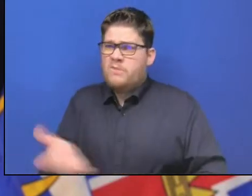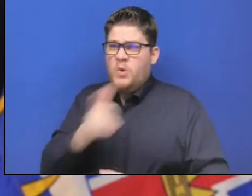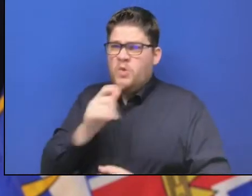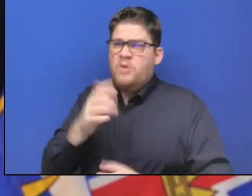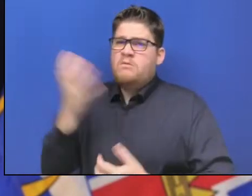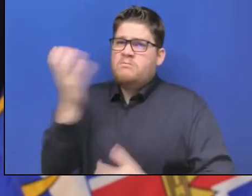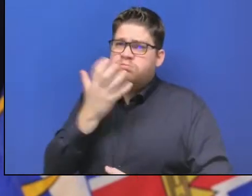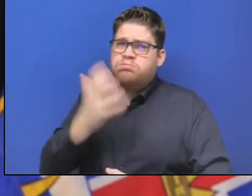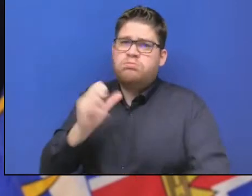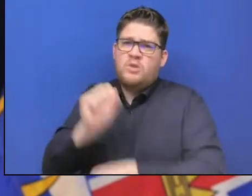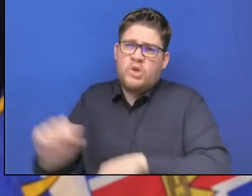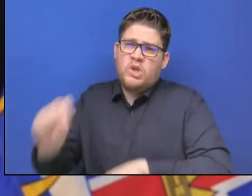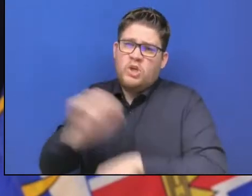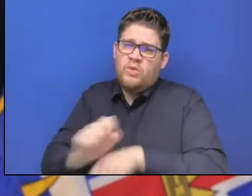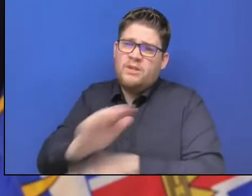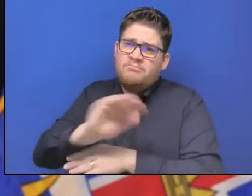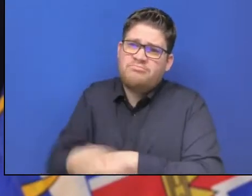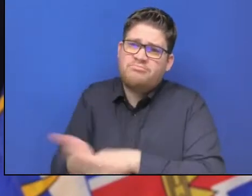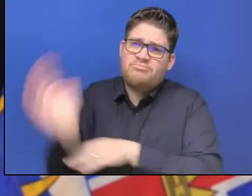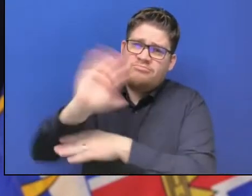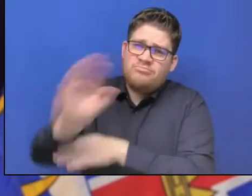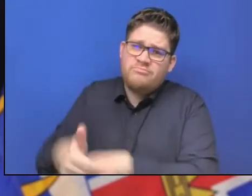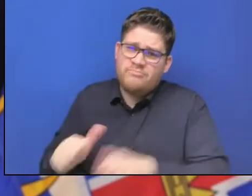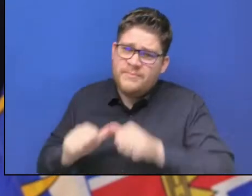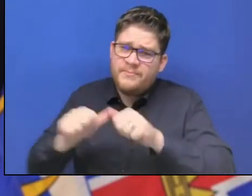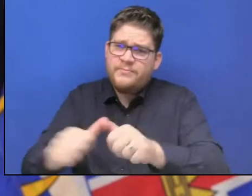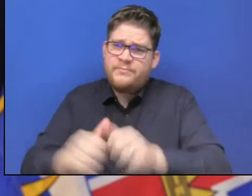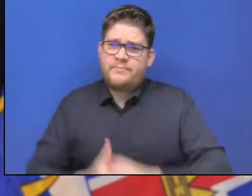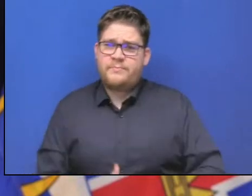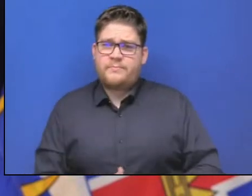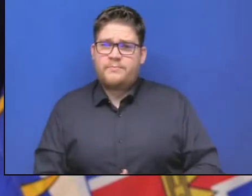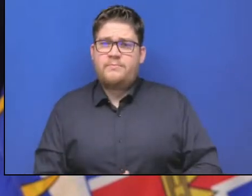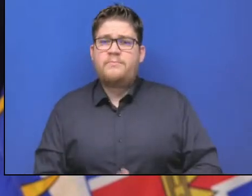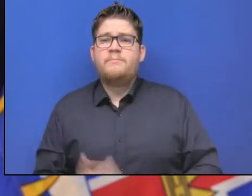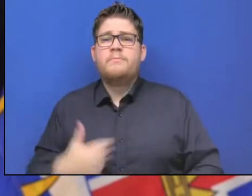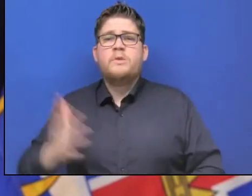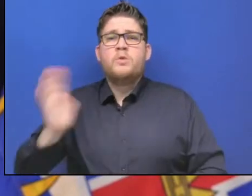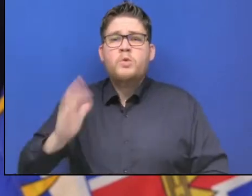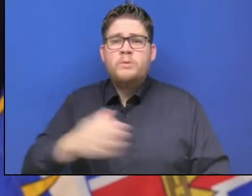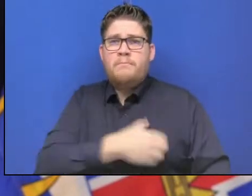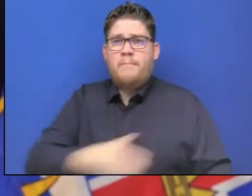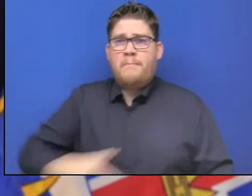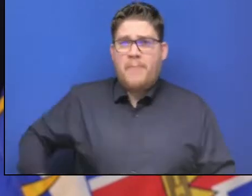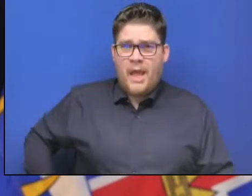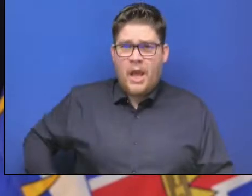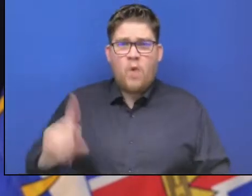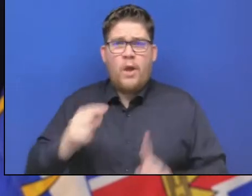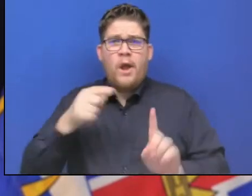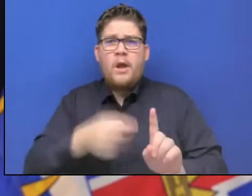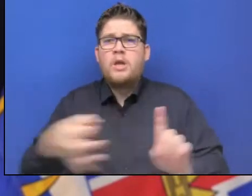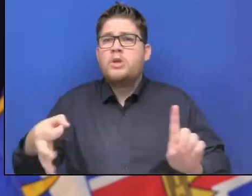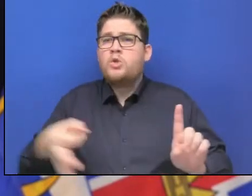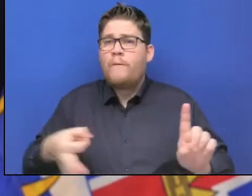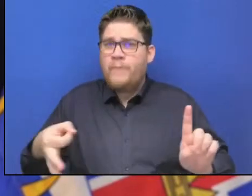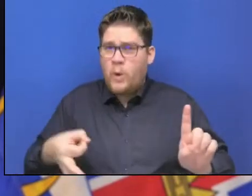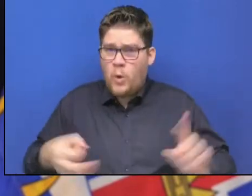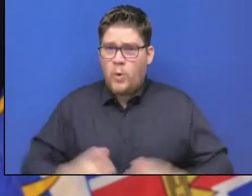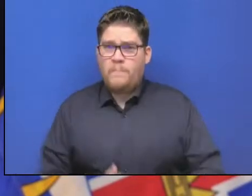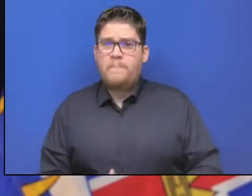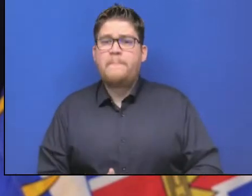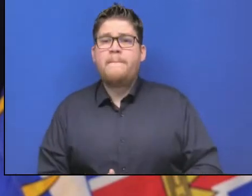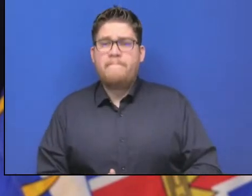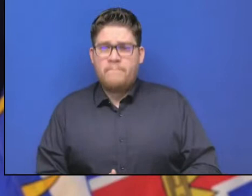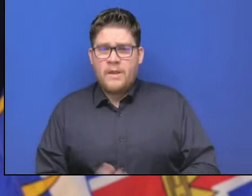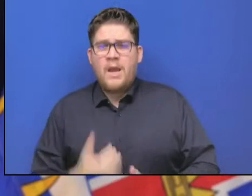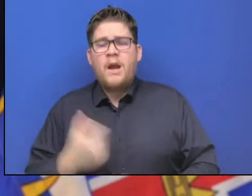former mayor of Tofino, I understand the challenges that are faced when responding to emergencies. It's rare that we have to respond to